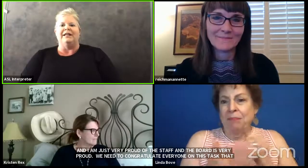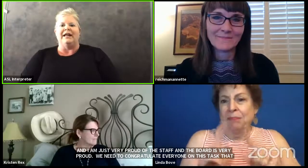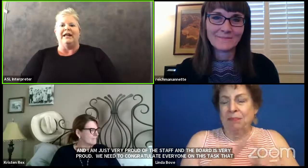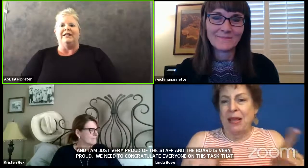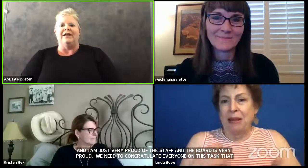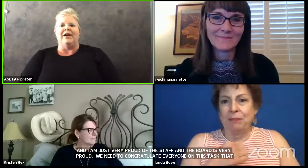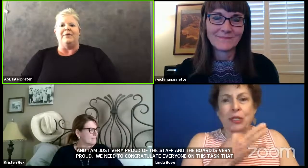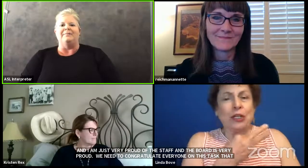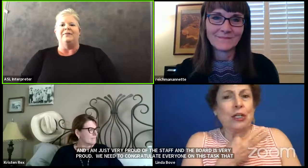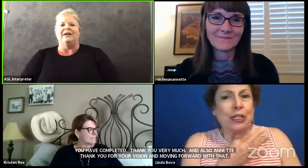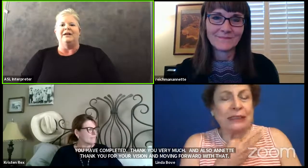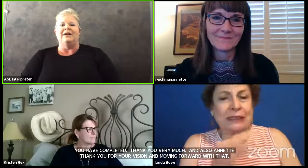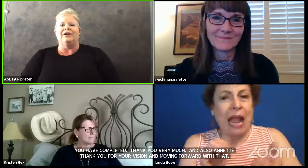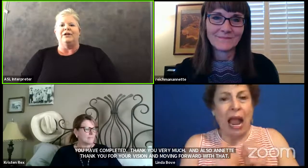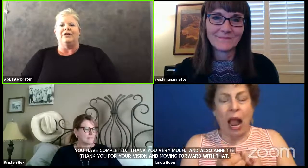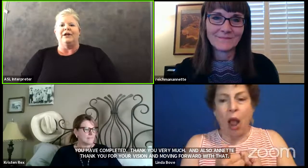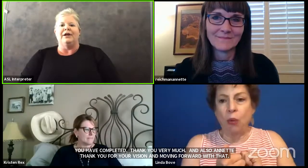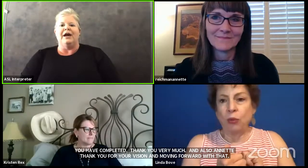related.